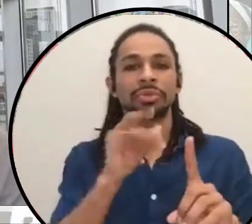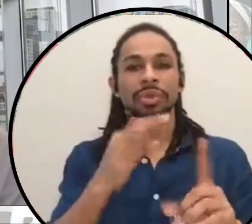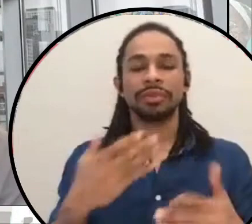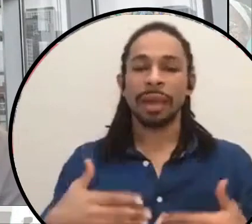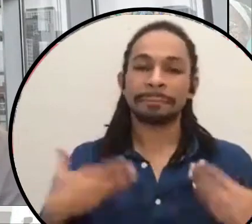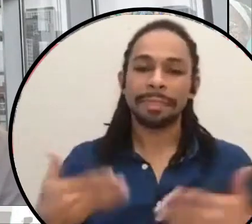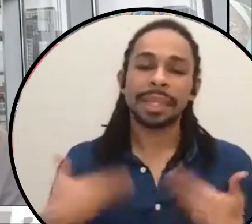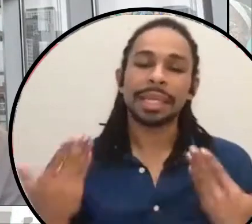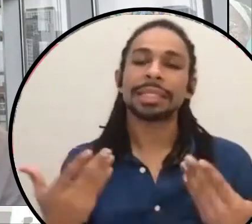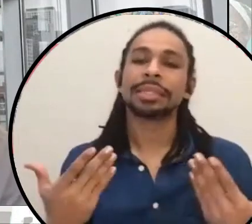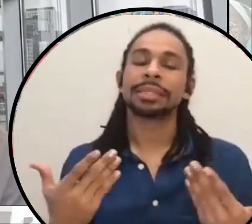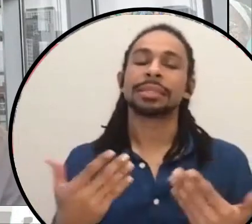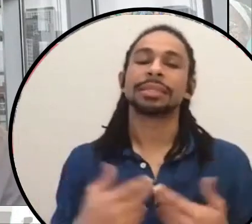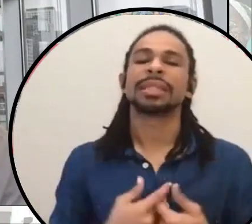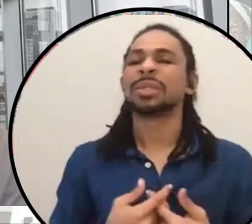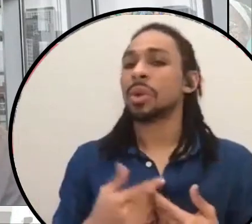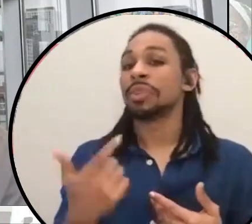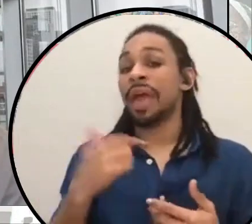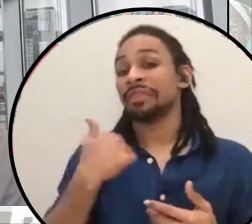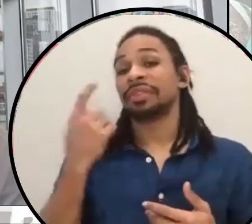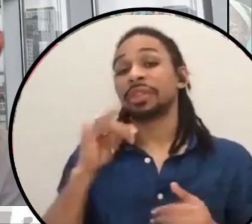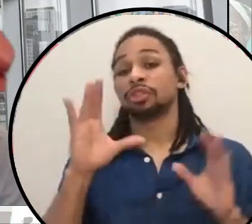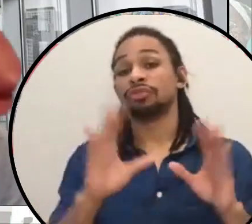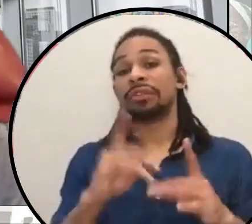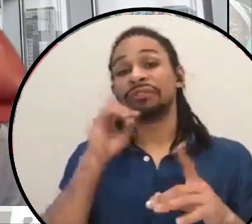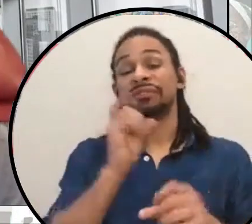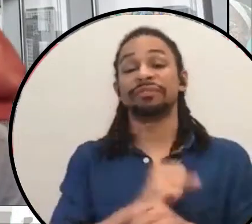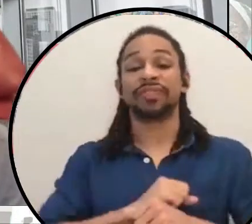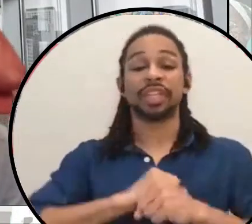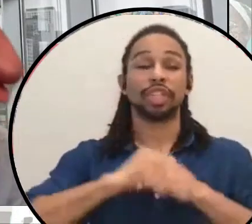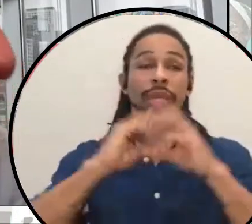So I think that's, that's a great vision, but, uh,